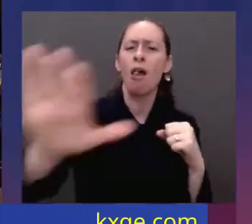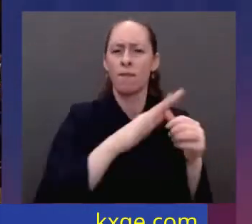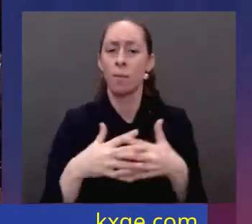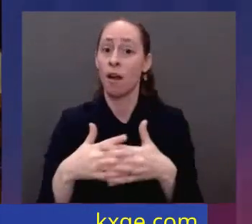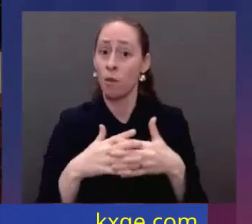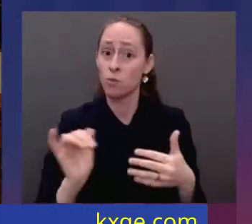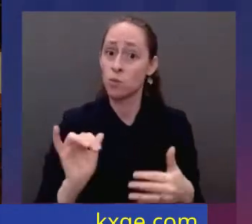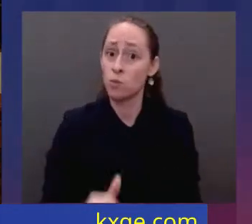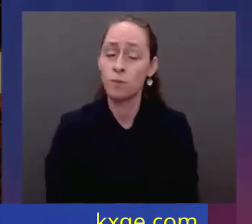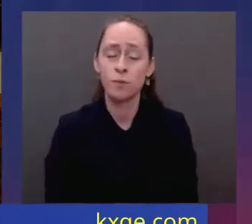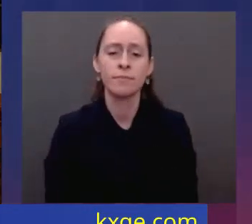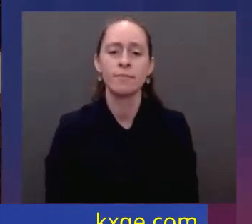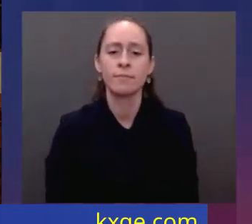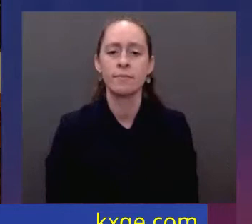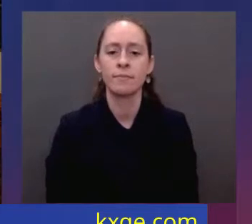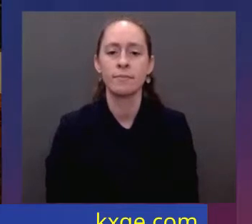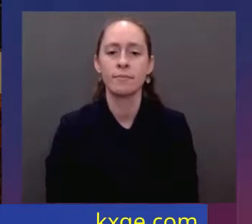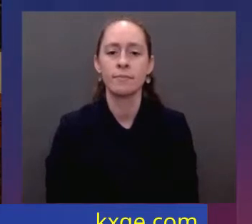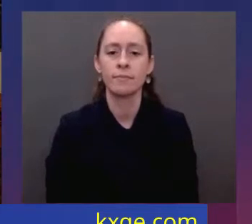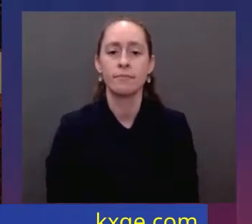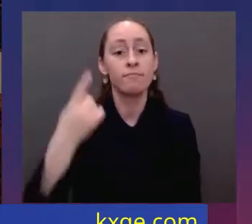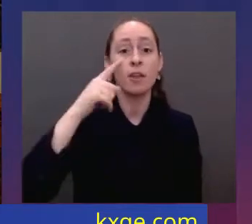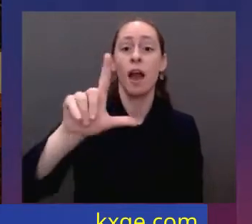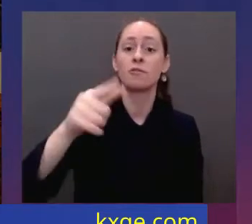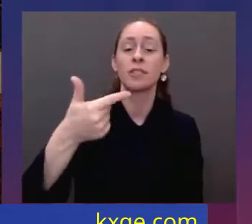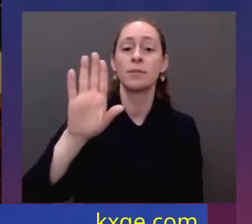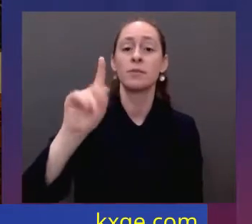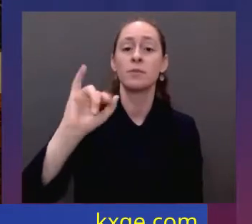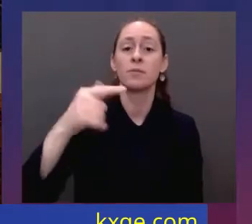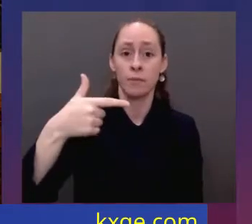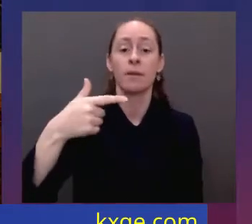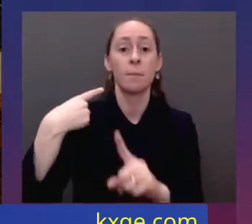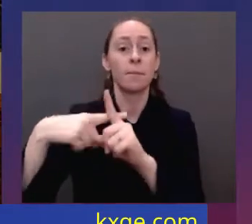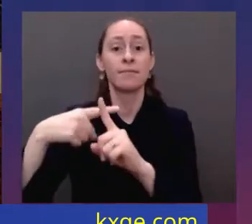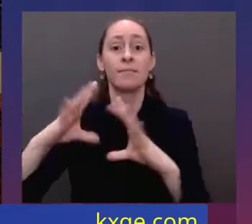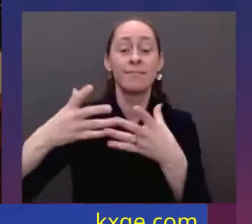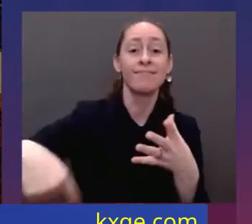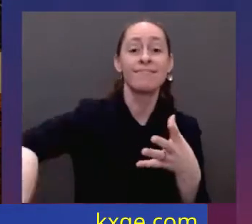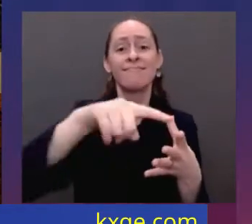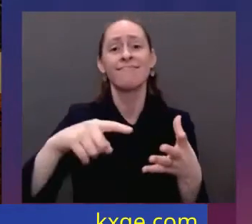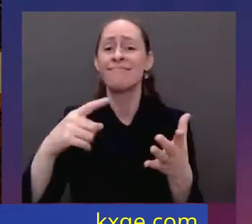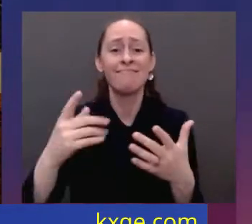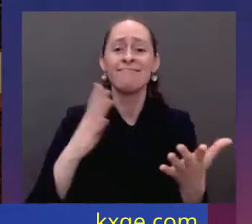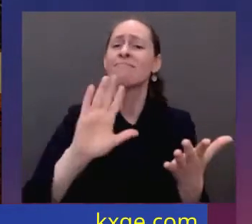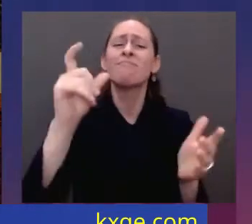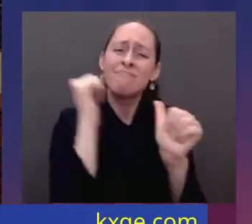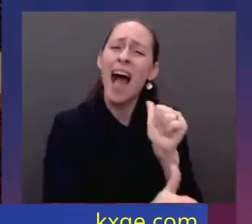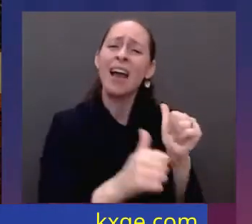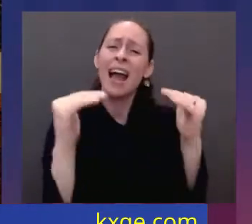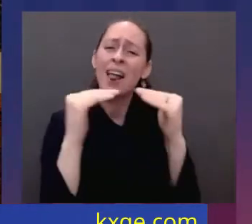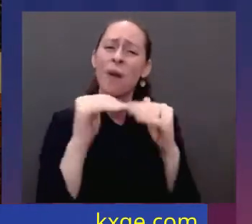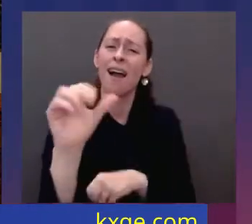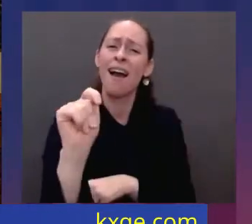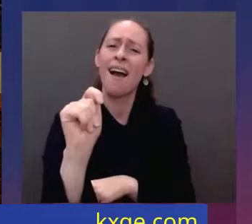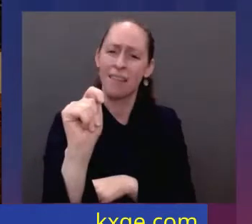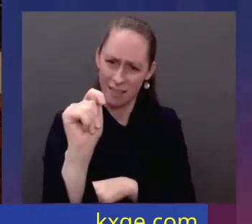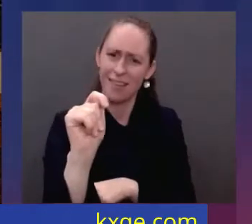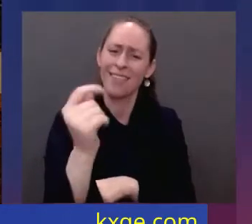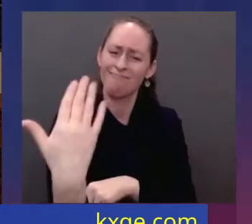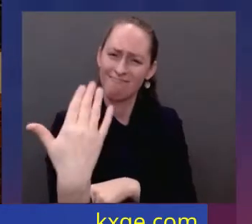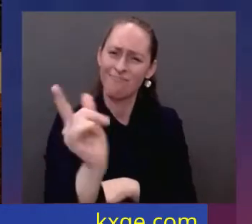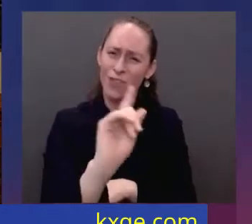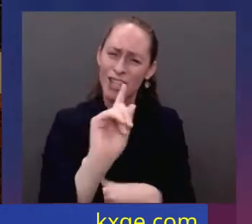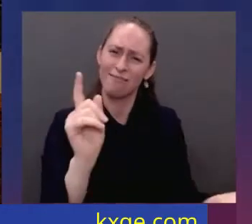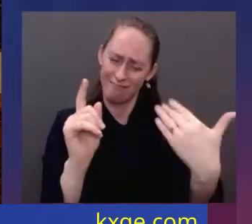plus Americans, let's finally get the Bipartisan Equality Act to my desk. The onslaught of state laws targeting transgender Americans and their families.